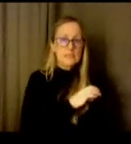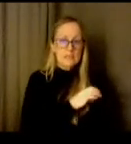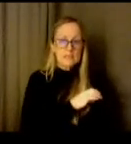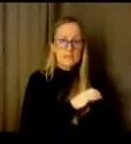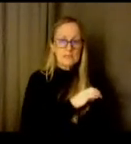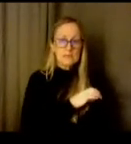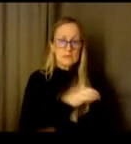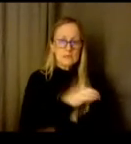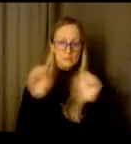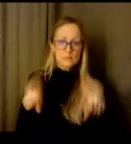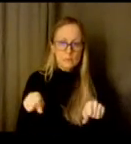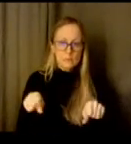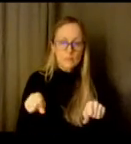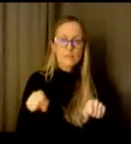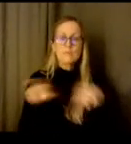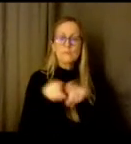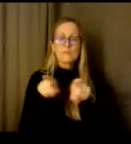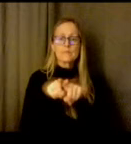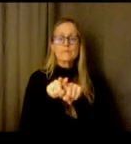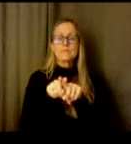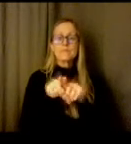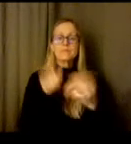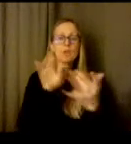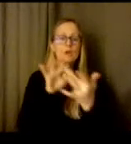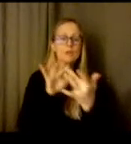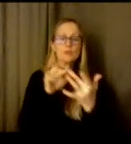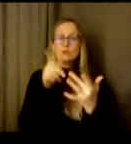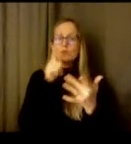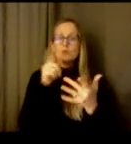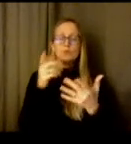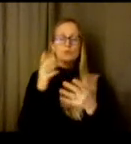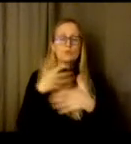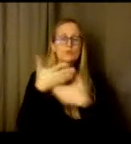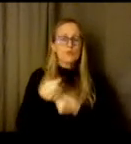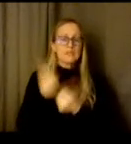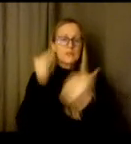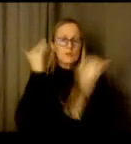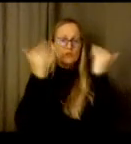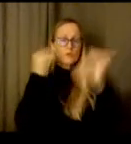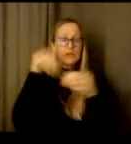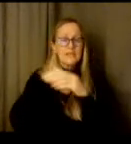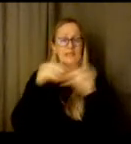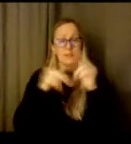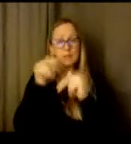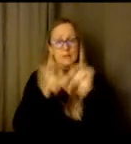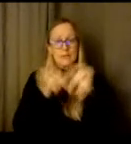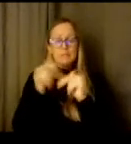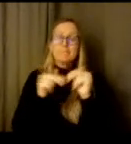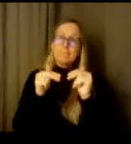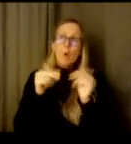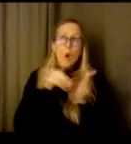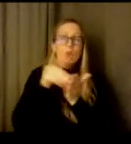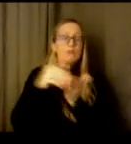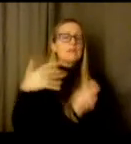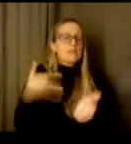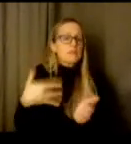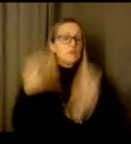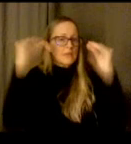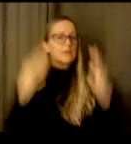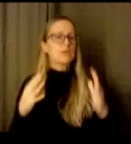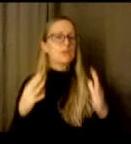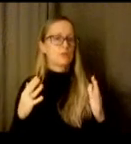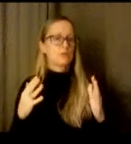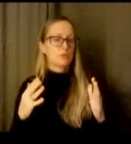they can also reach out to that trusted adult in the building which oftentimes it is the teacher who will then reach out